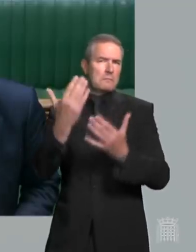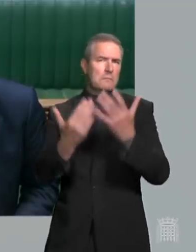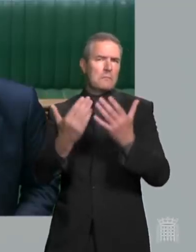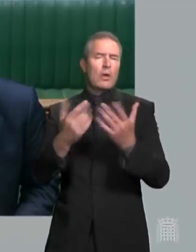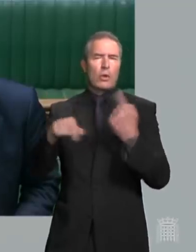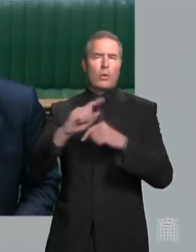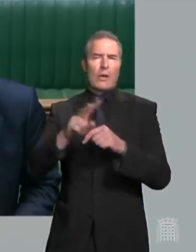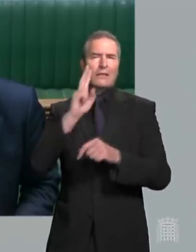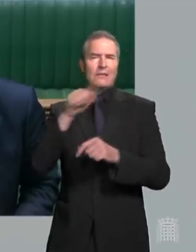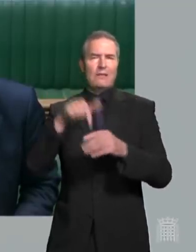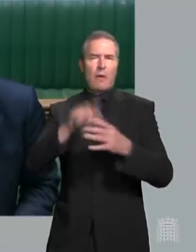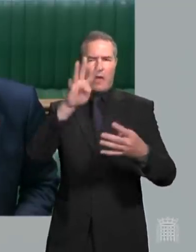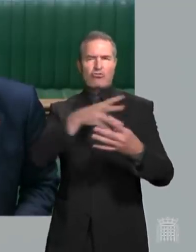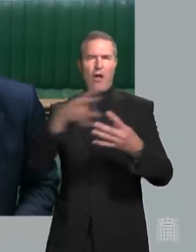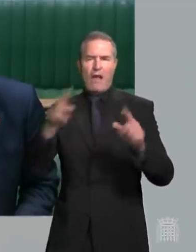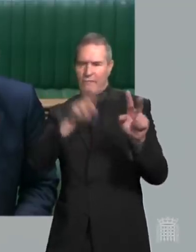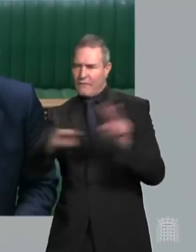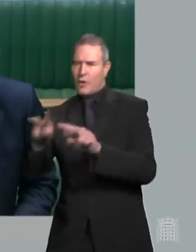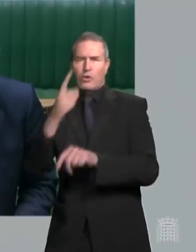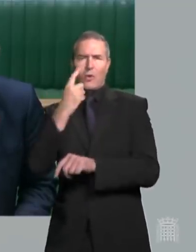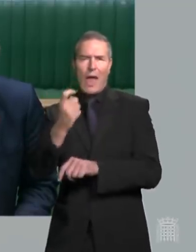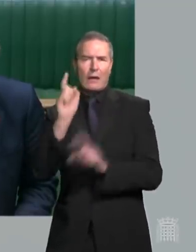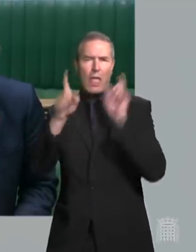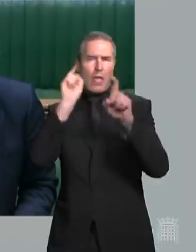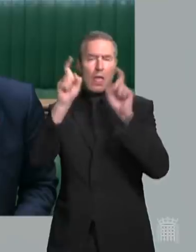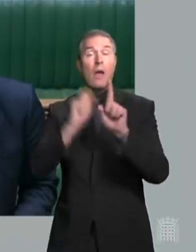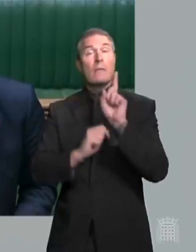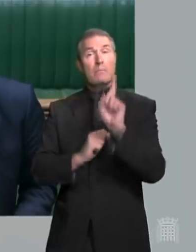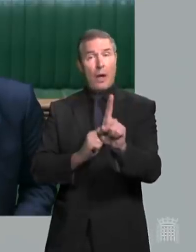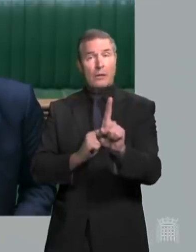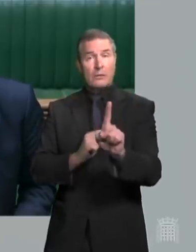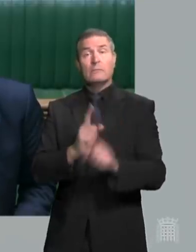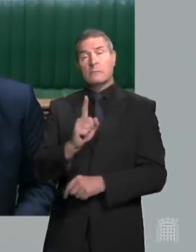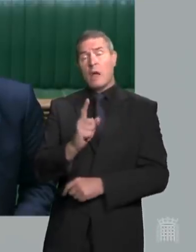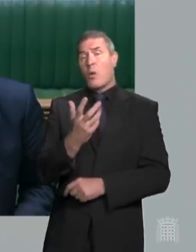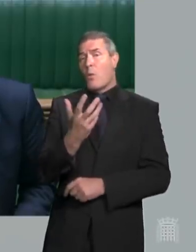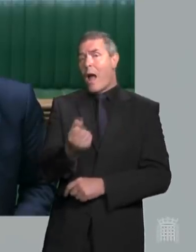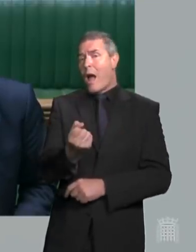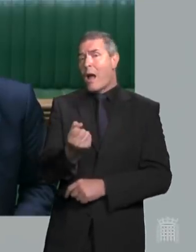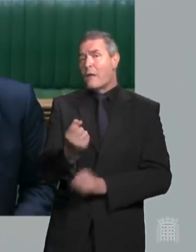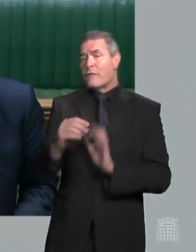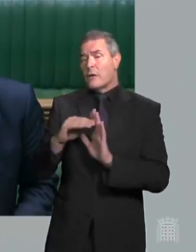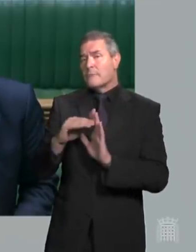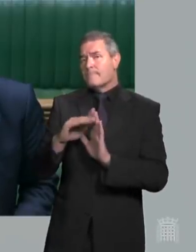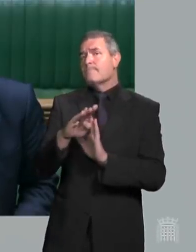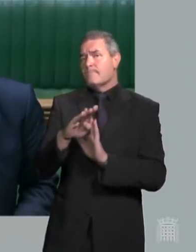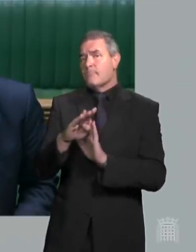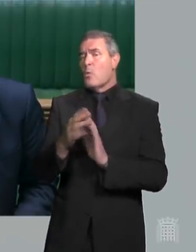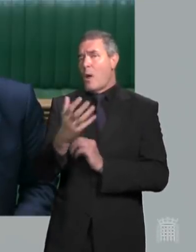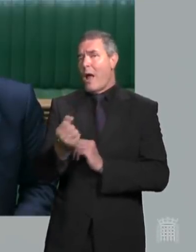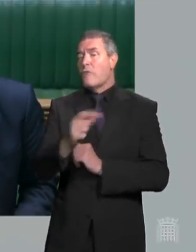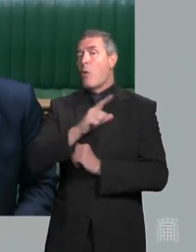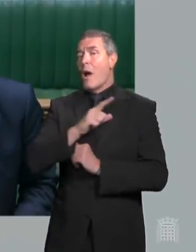the SPY-M graphs. But it's certainly true, Mr Speaker, that we are seeing a wave of cases because of the